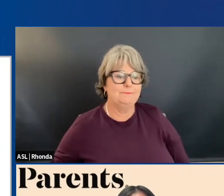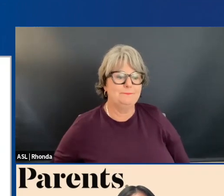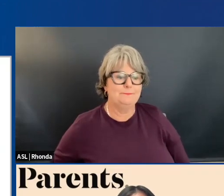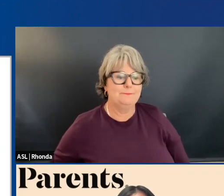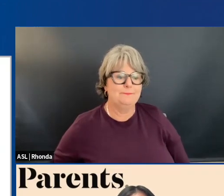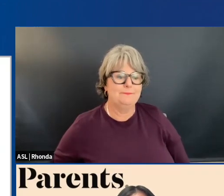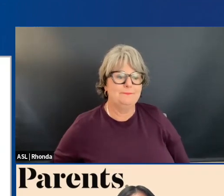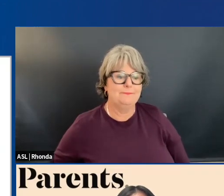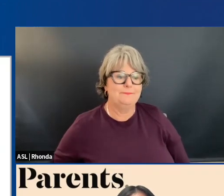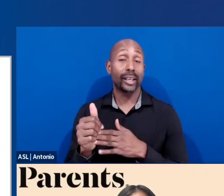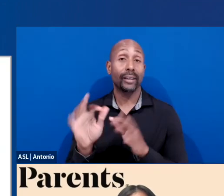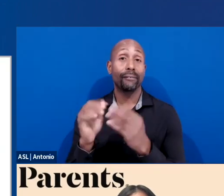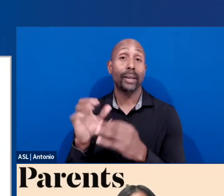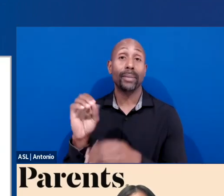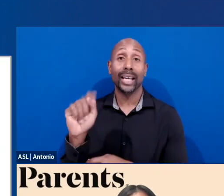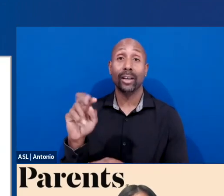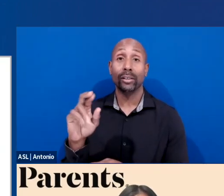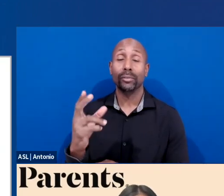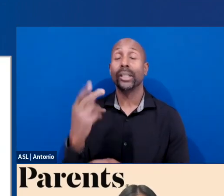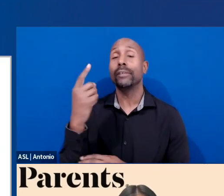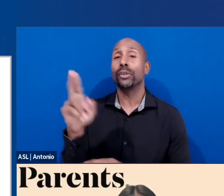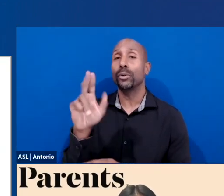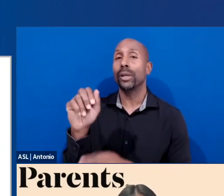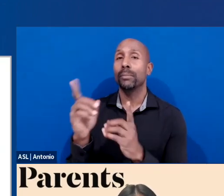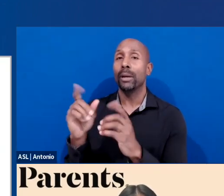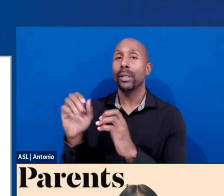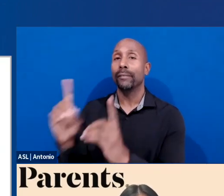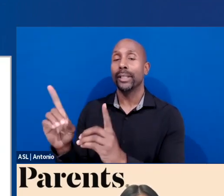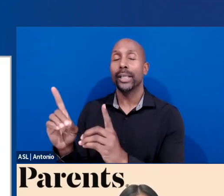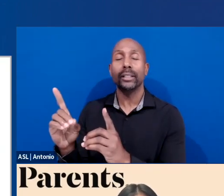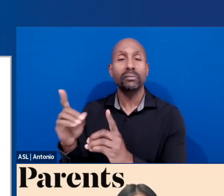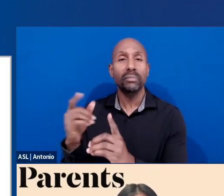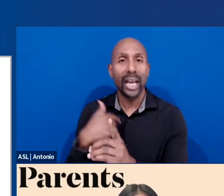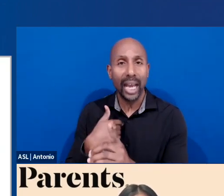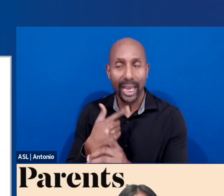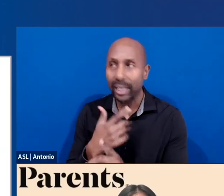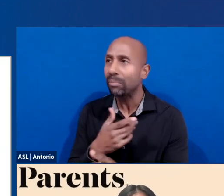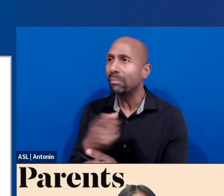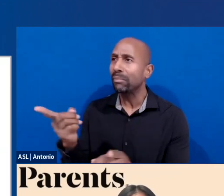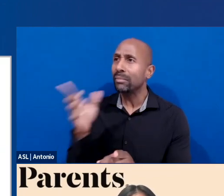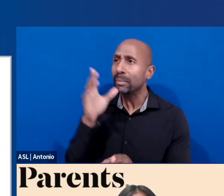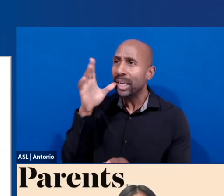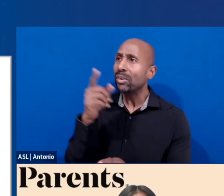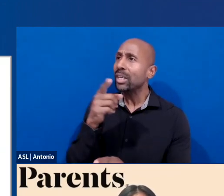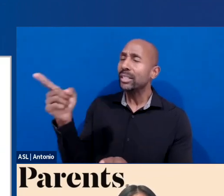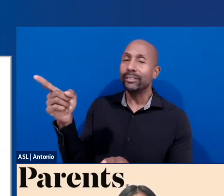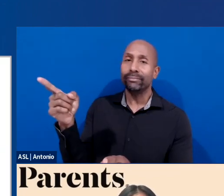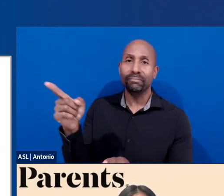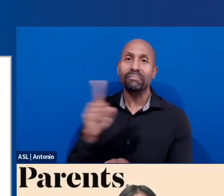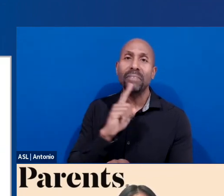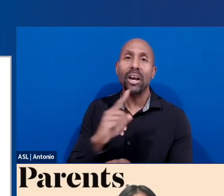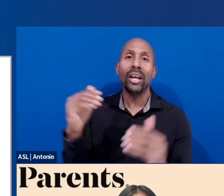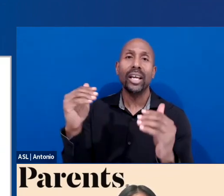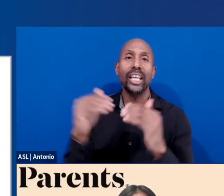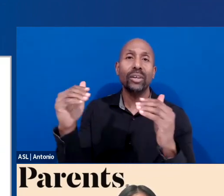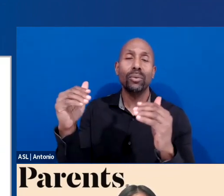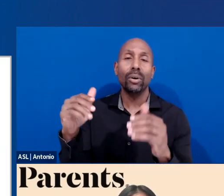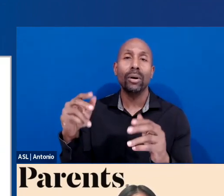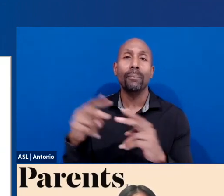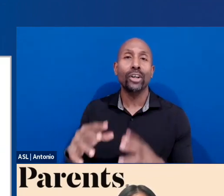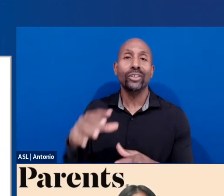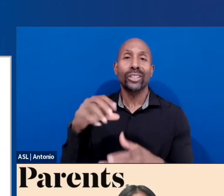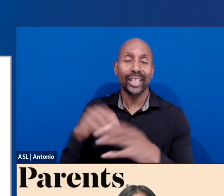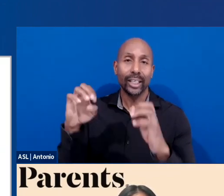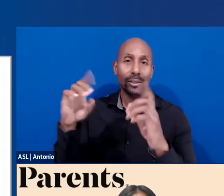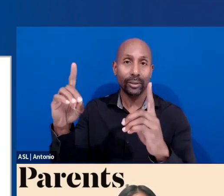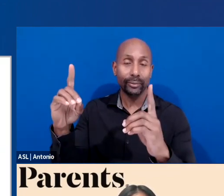at the U.S. Department of Education, I champion parents as equal partners in education. But I learned most of how